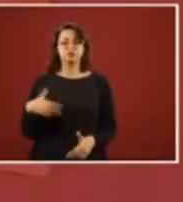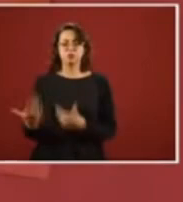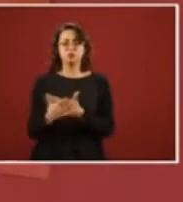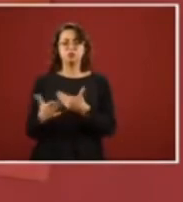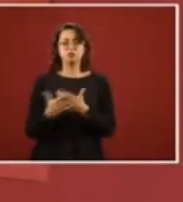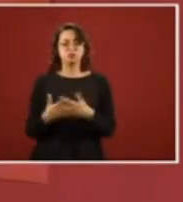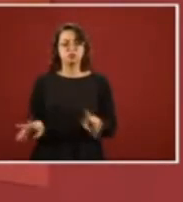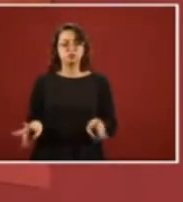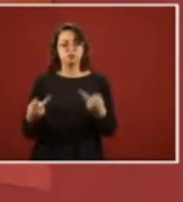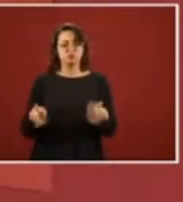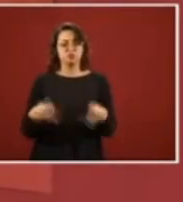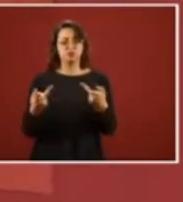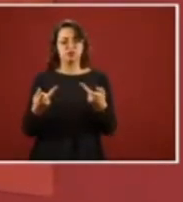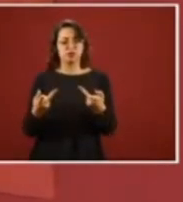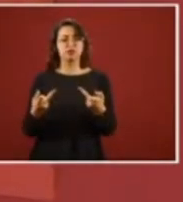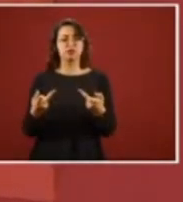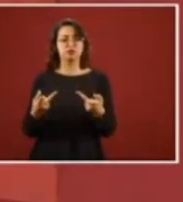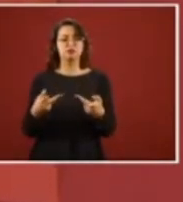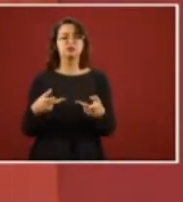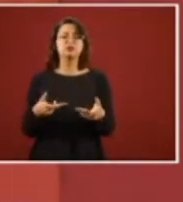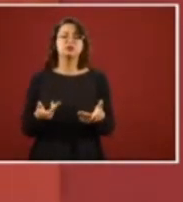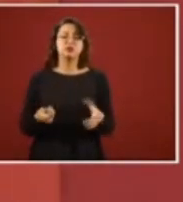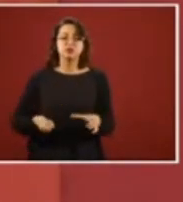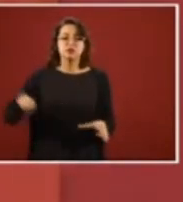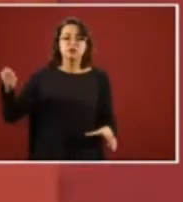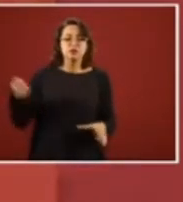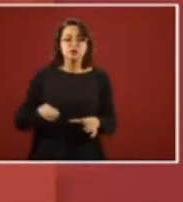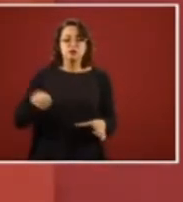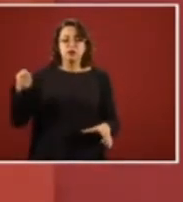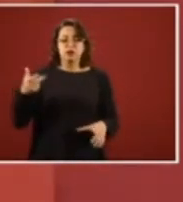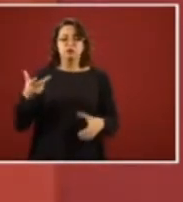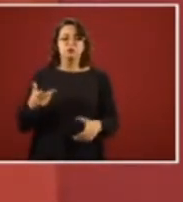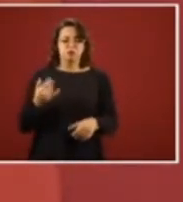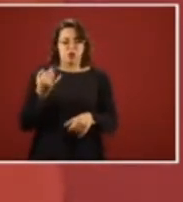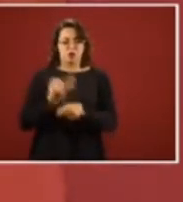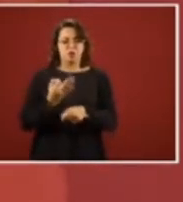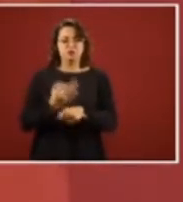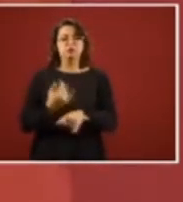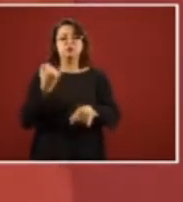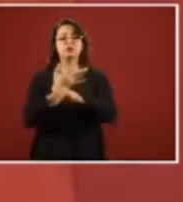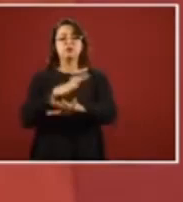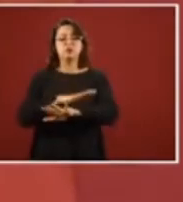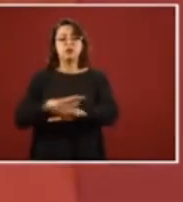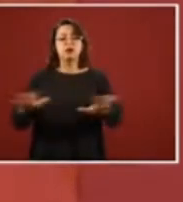So we're going to be informing regarding this auction. It's taken some time.